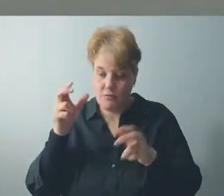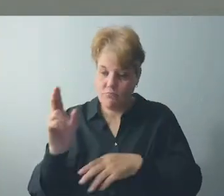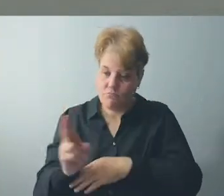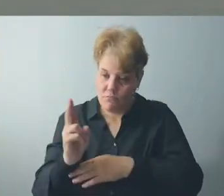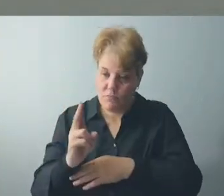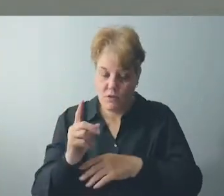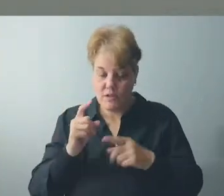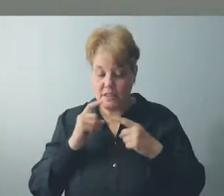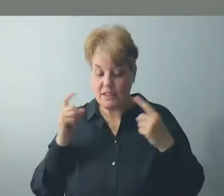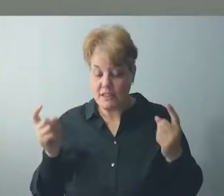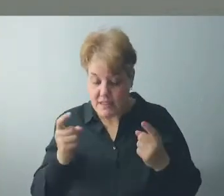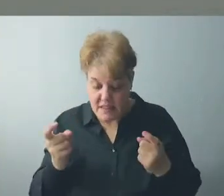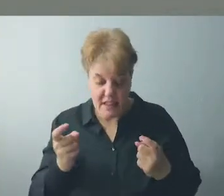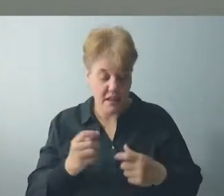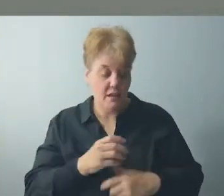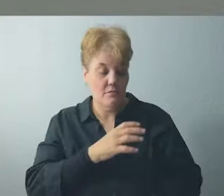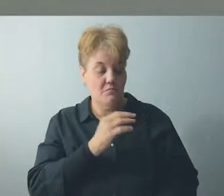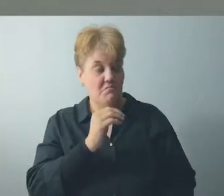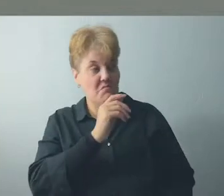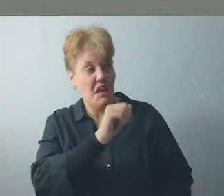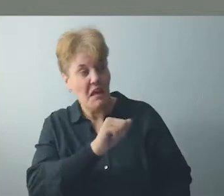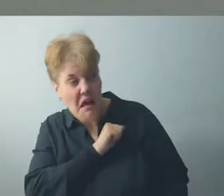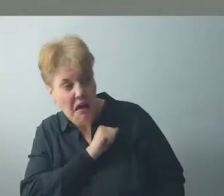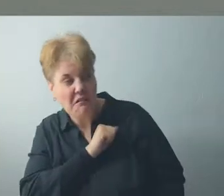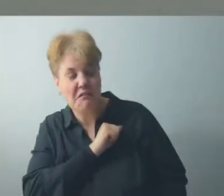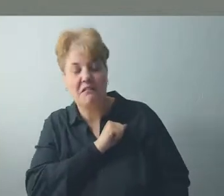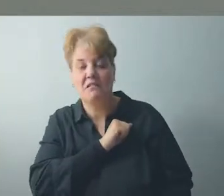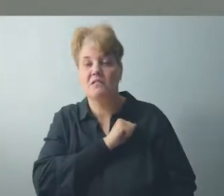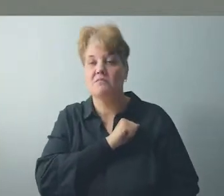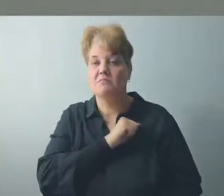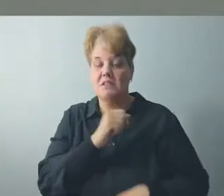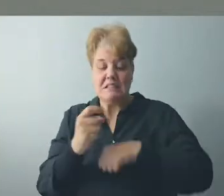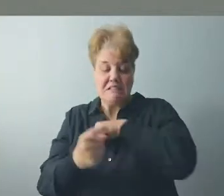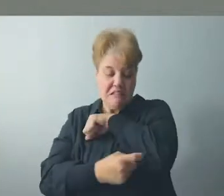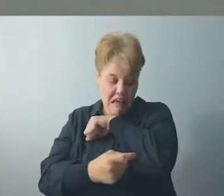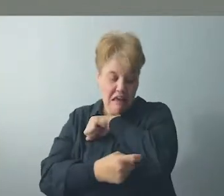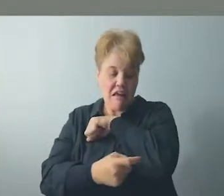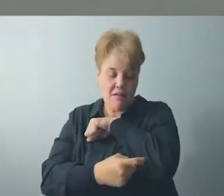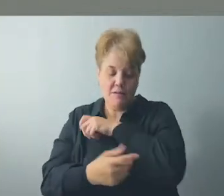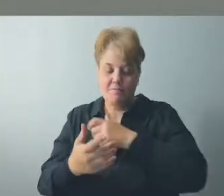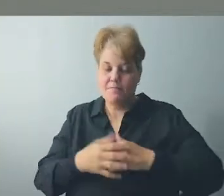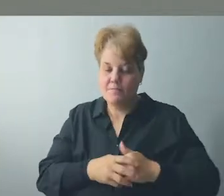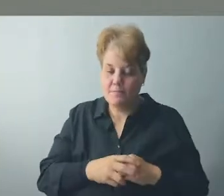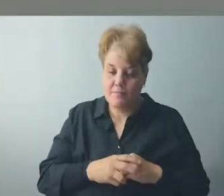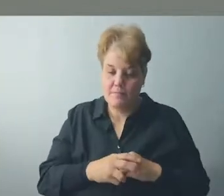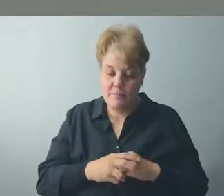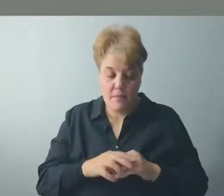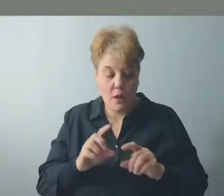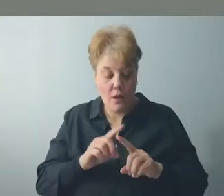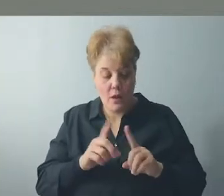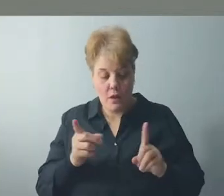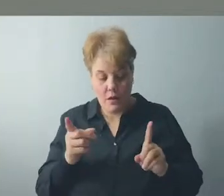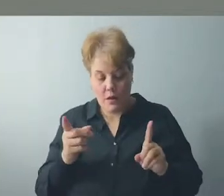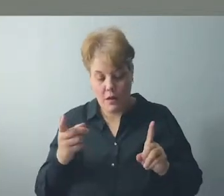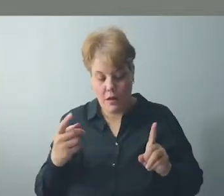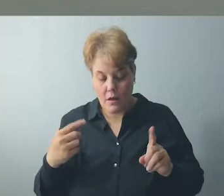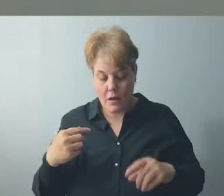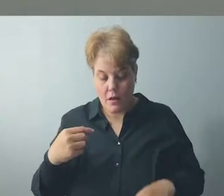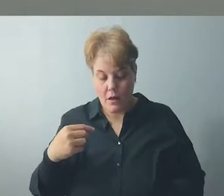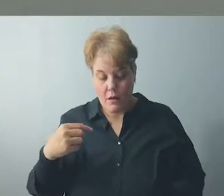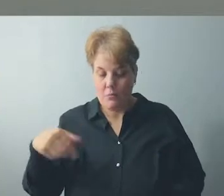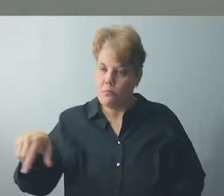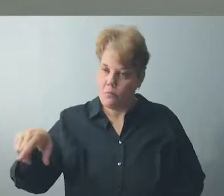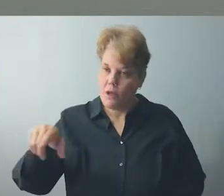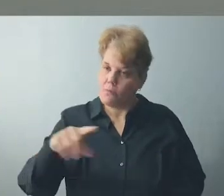thoughts, stinky attitudes, or devious temptations. You've all heard his voice. It's what he does.